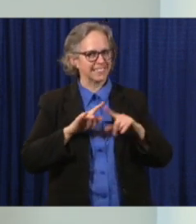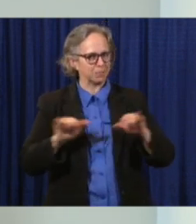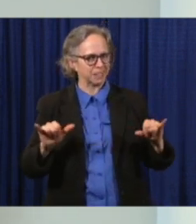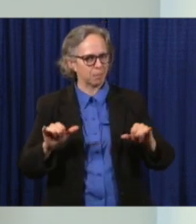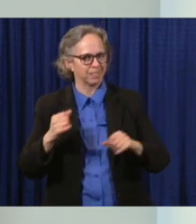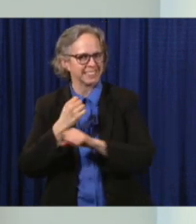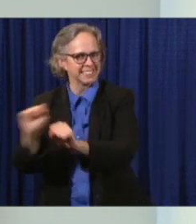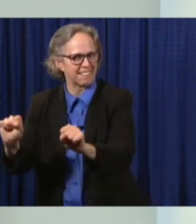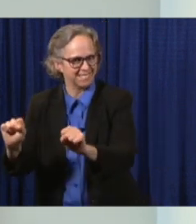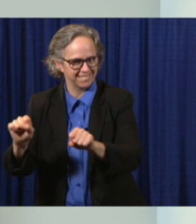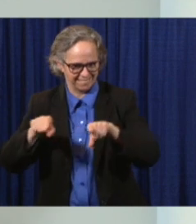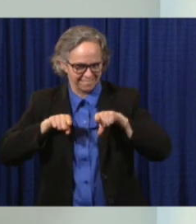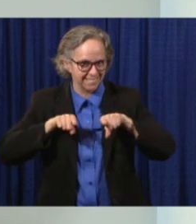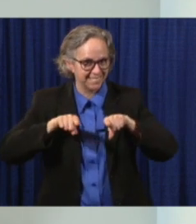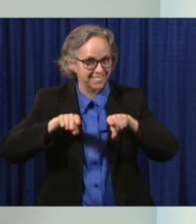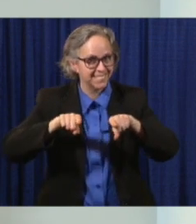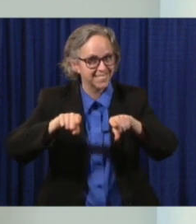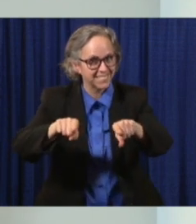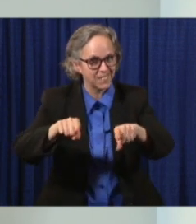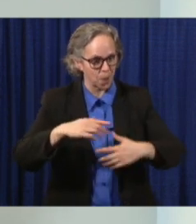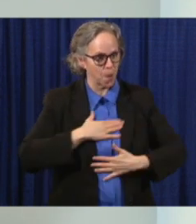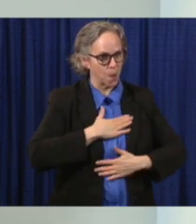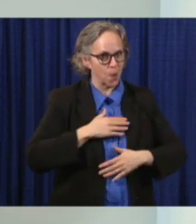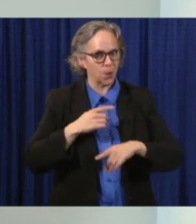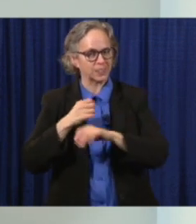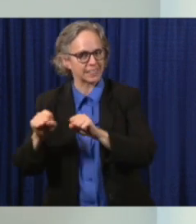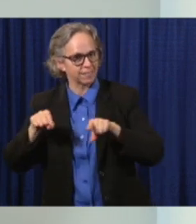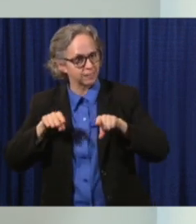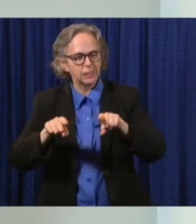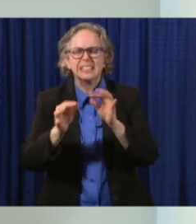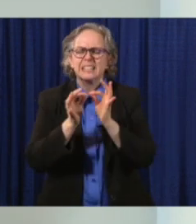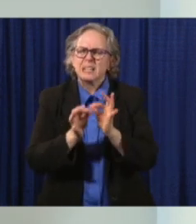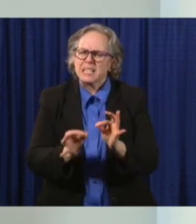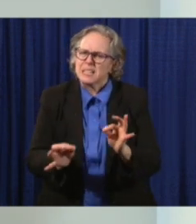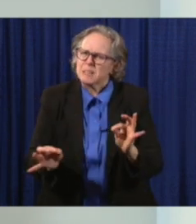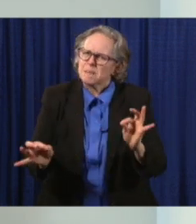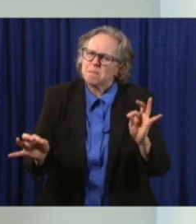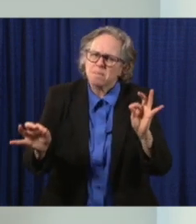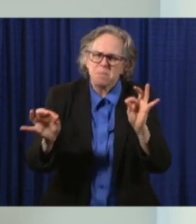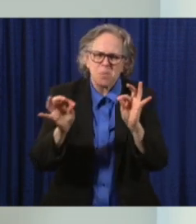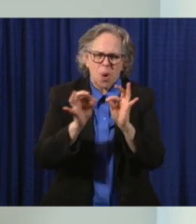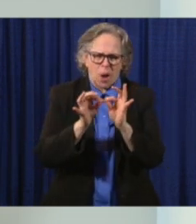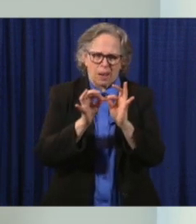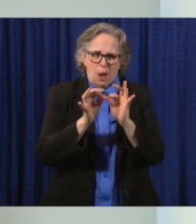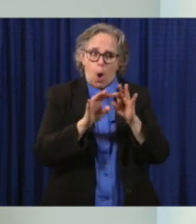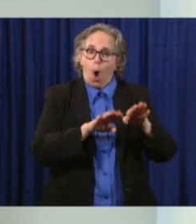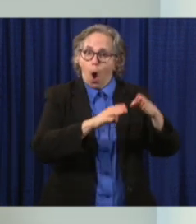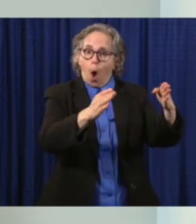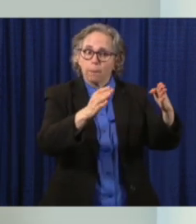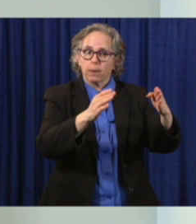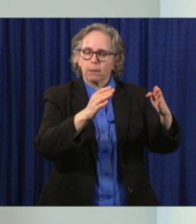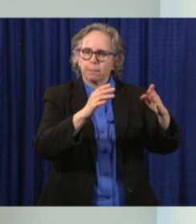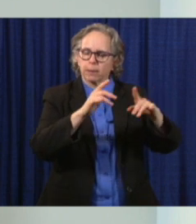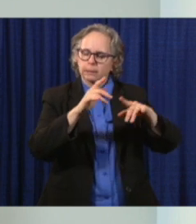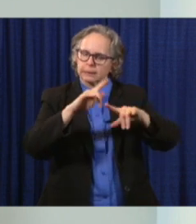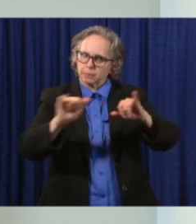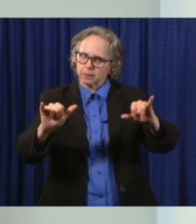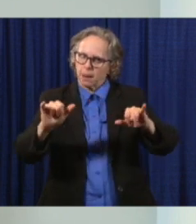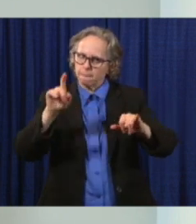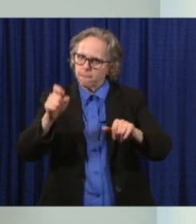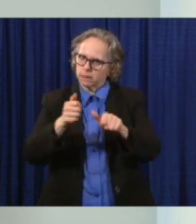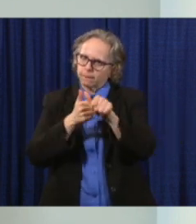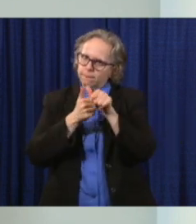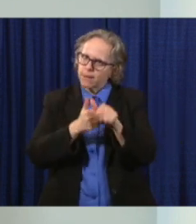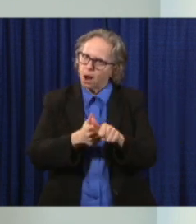for successful, as everything we do for successful reopenings, follow the protocols that we know work if